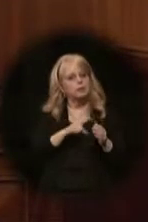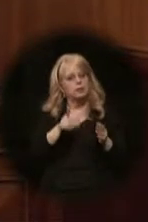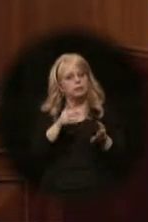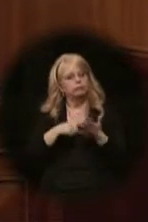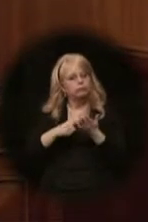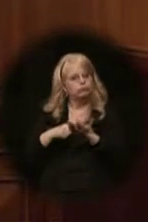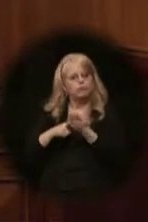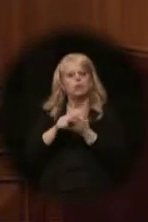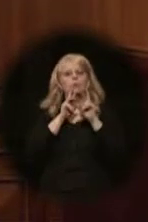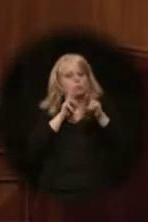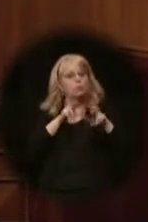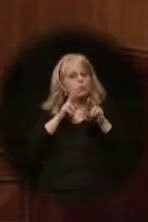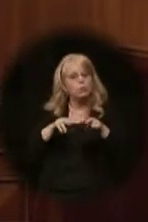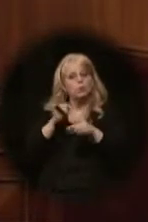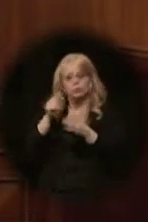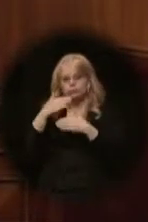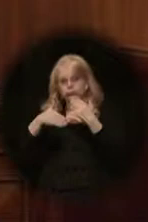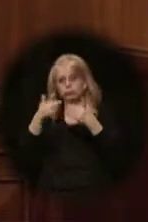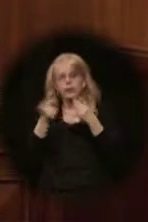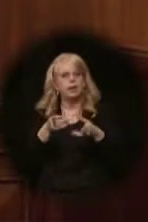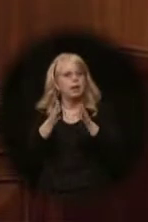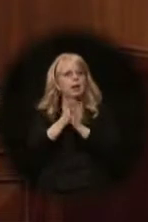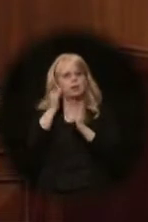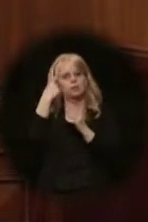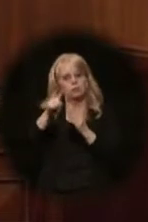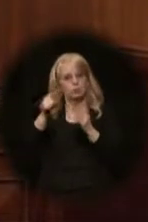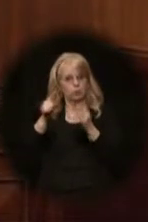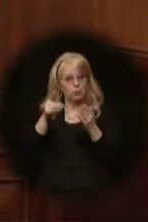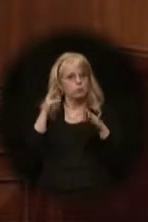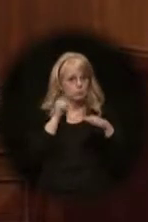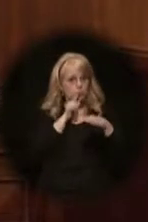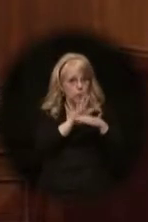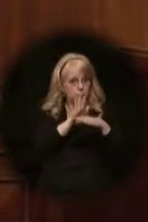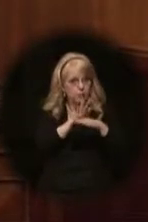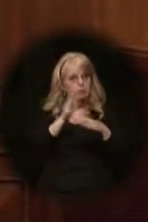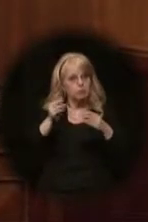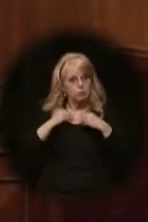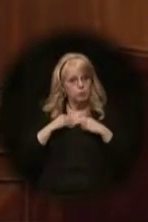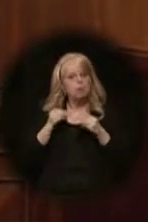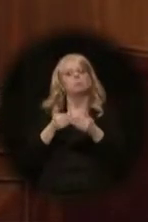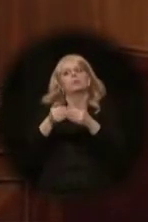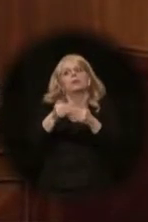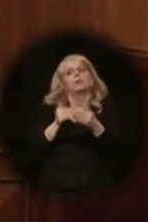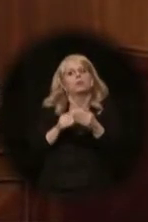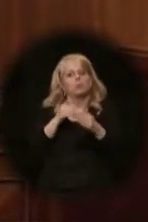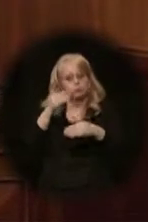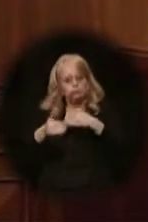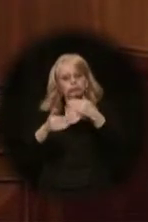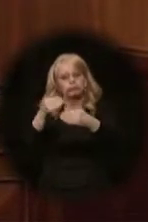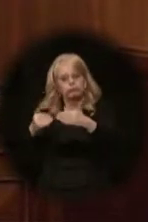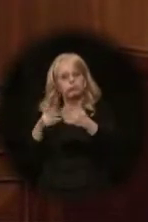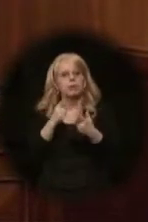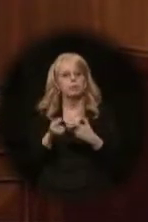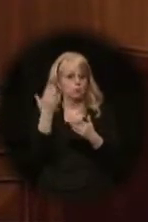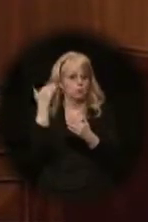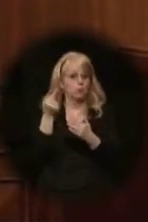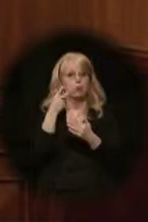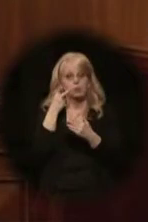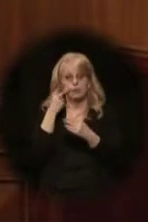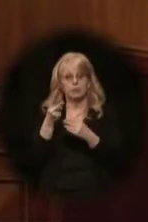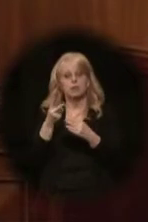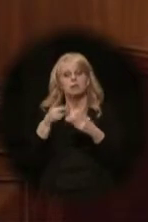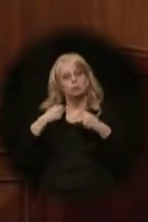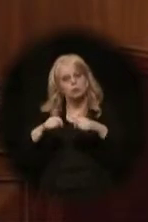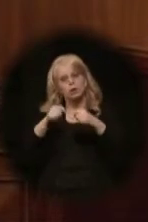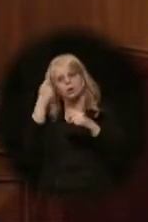report progress, and ask for your commitment and approval before proceeding to the next stage. Now in the past, we've seen efforts to develop